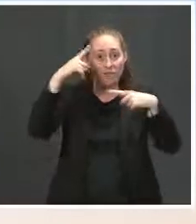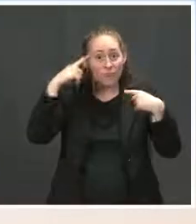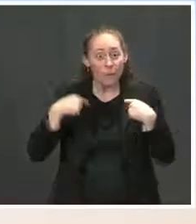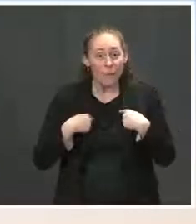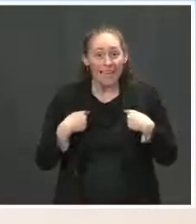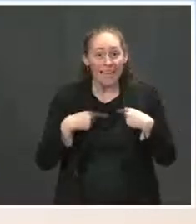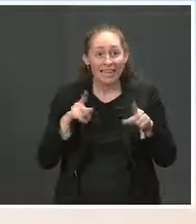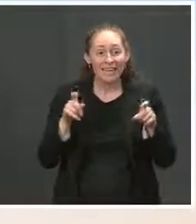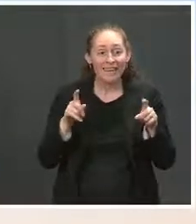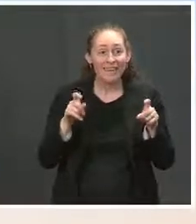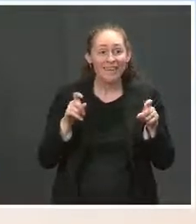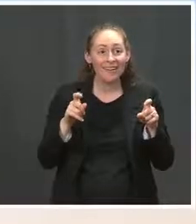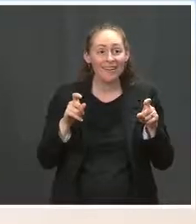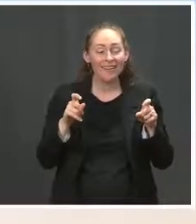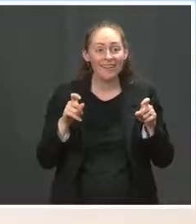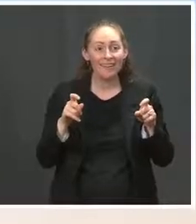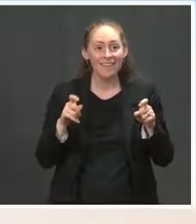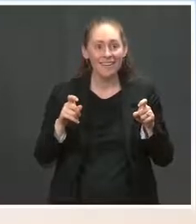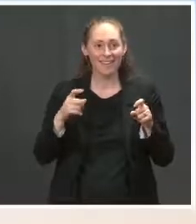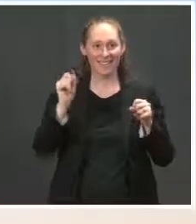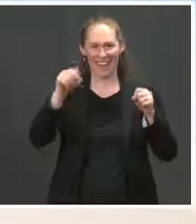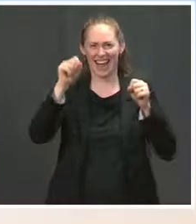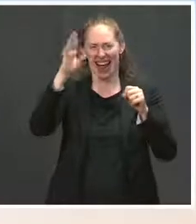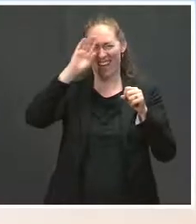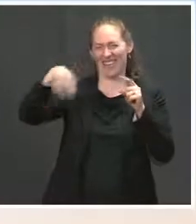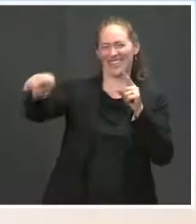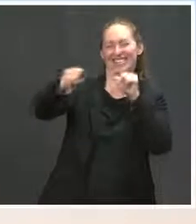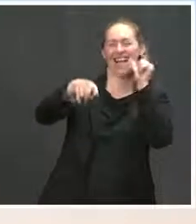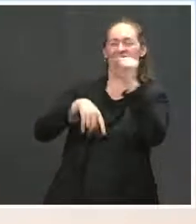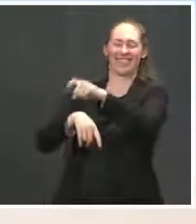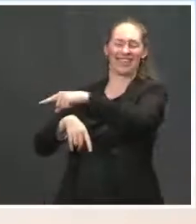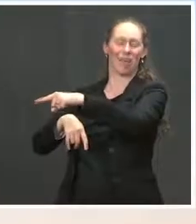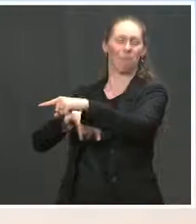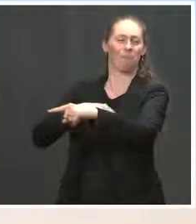the press corps, but that's not actually how this works, but go ahead. That would be great.